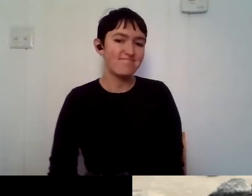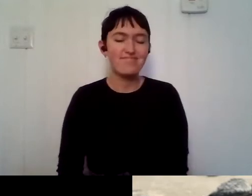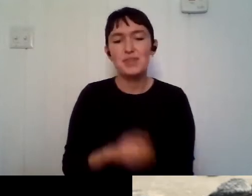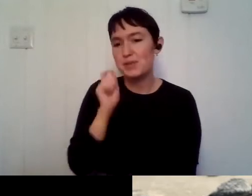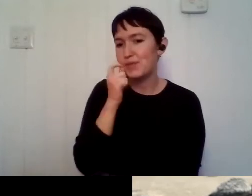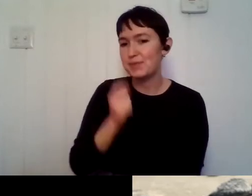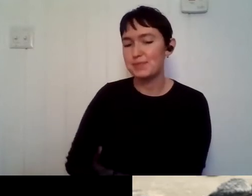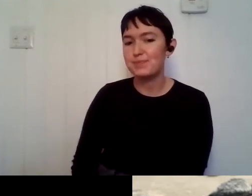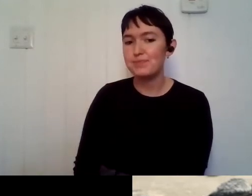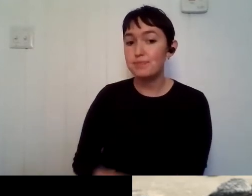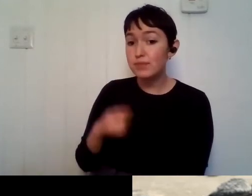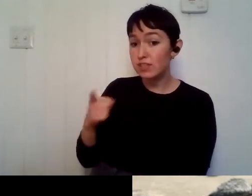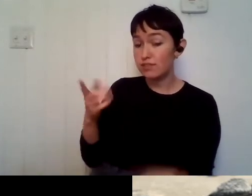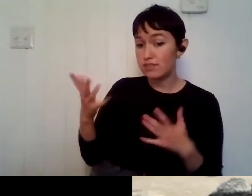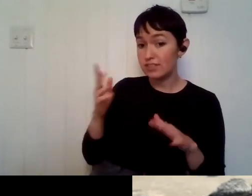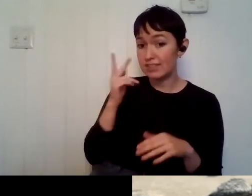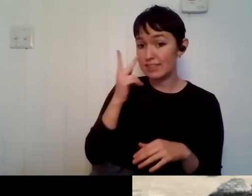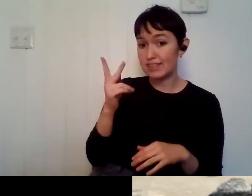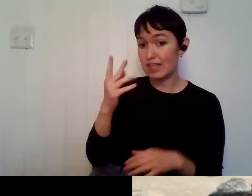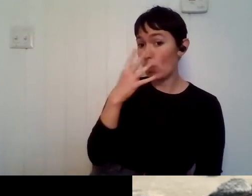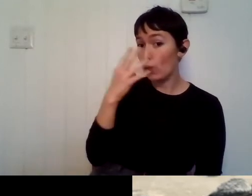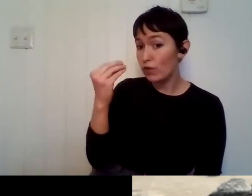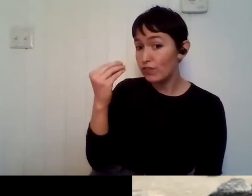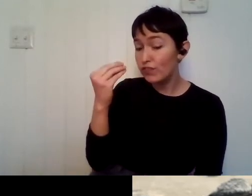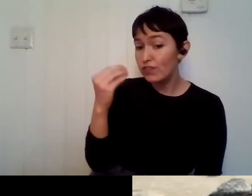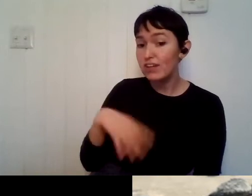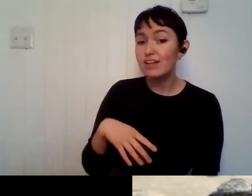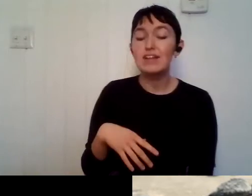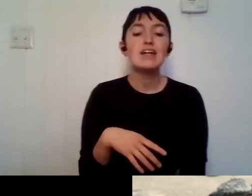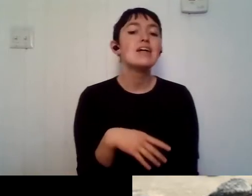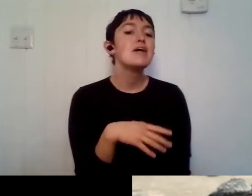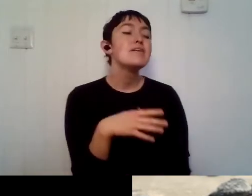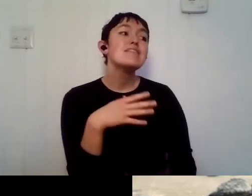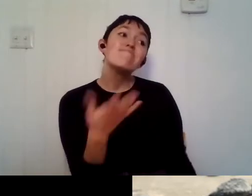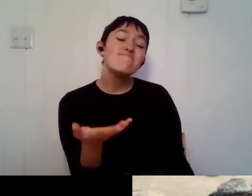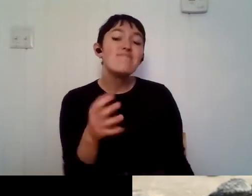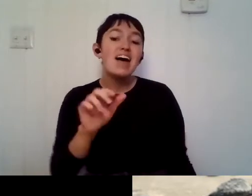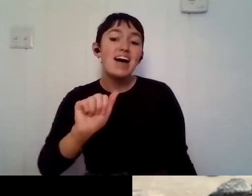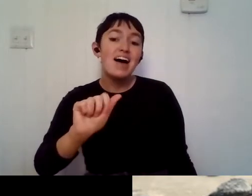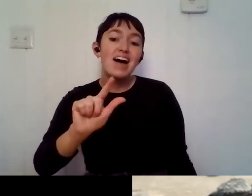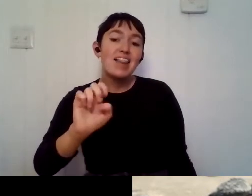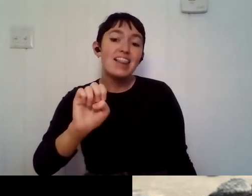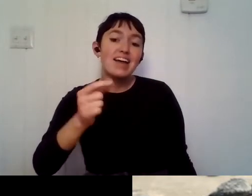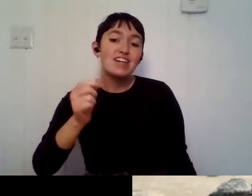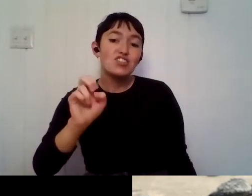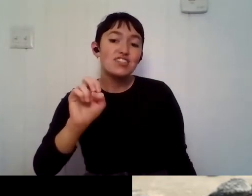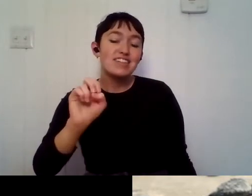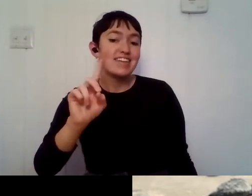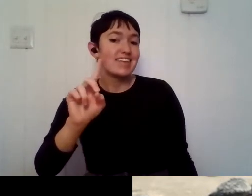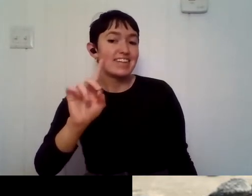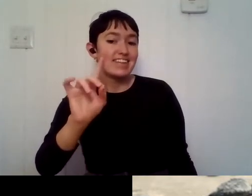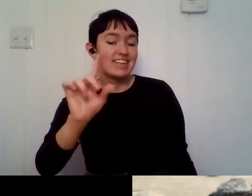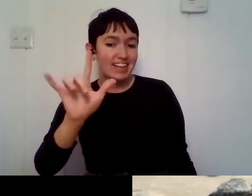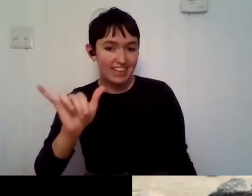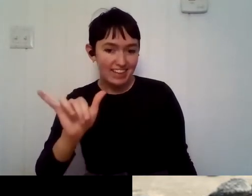wolf, have you seen a wolf? Um, allegedly. So I saw, I saw a